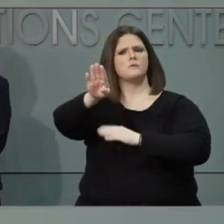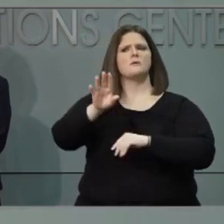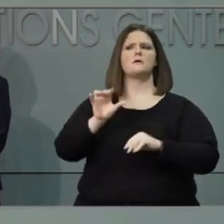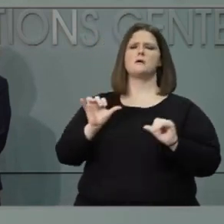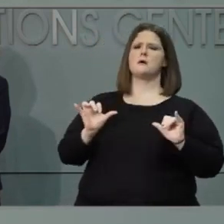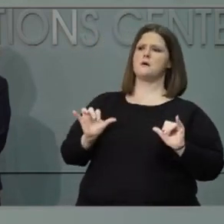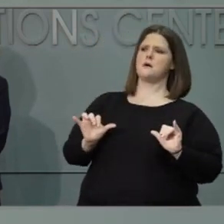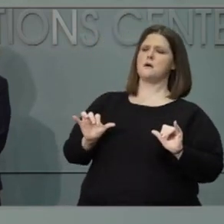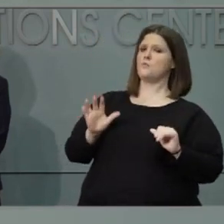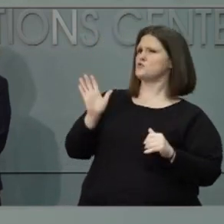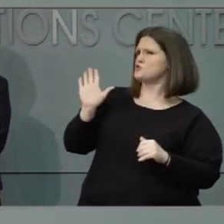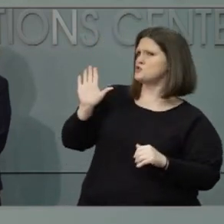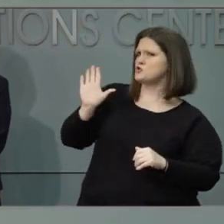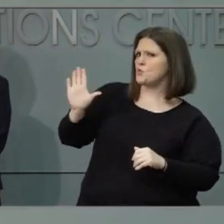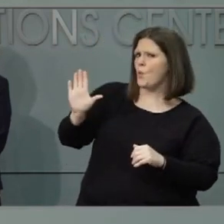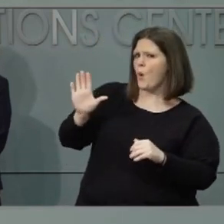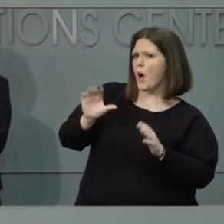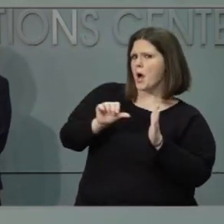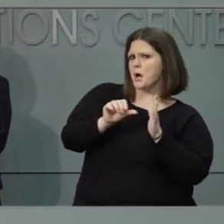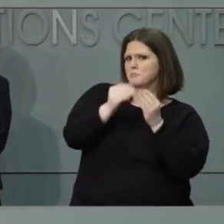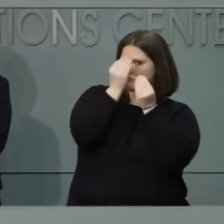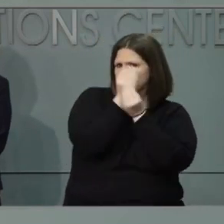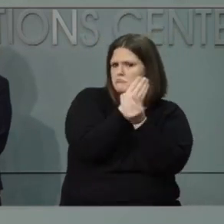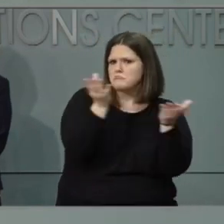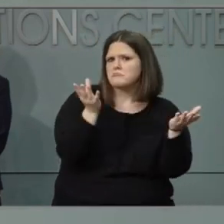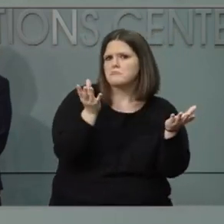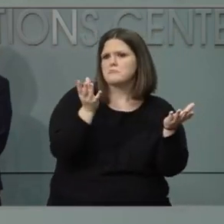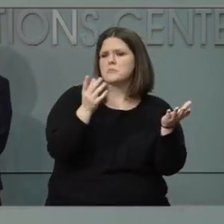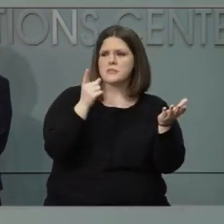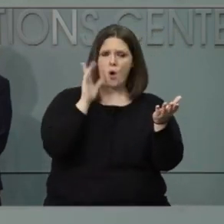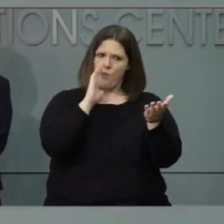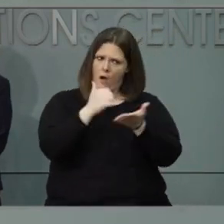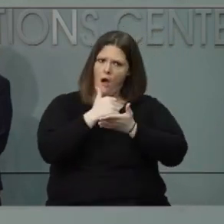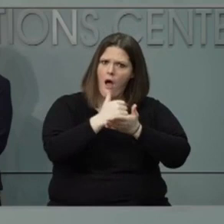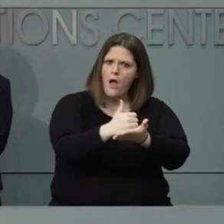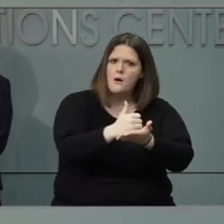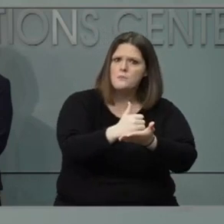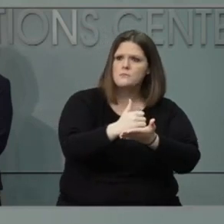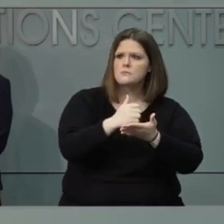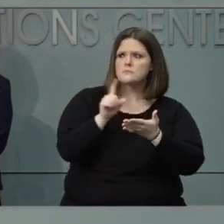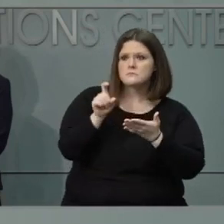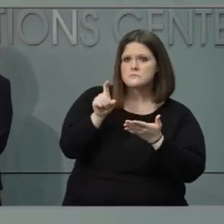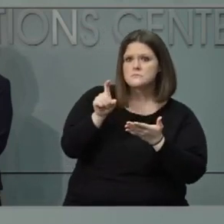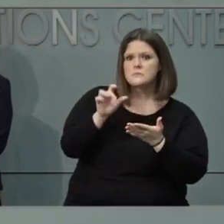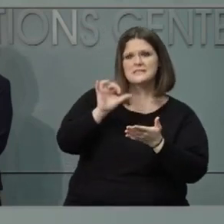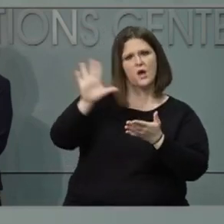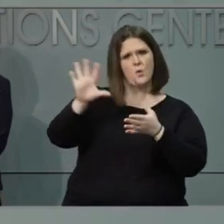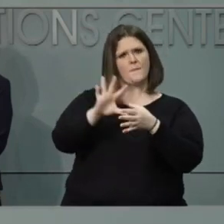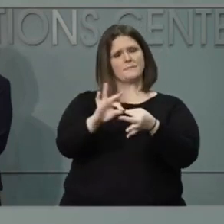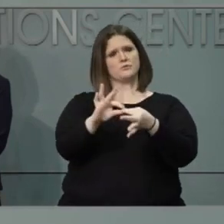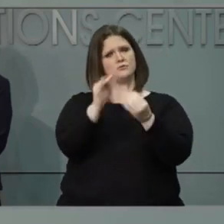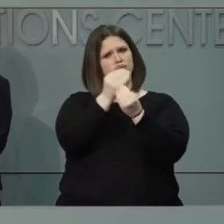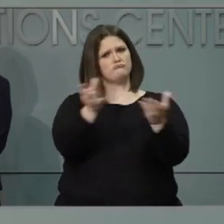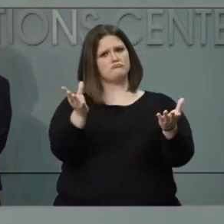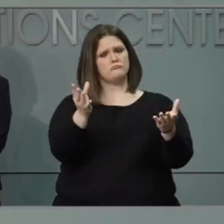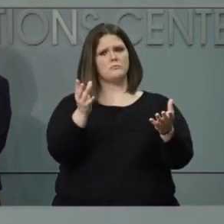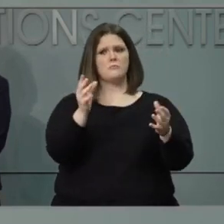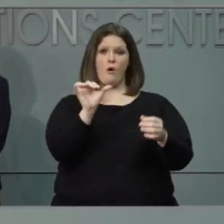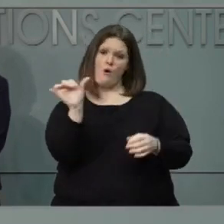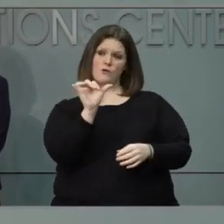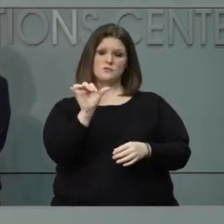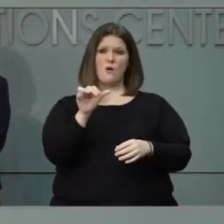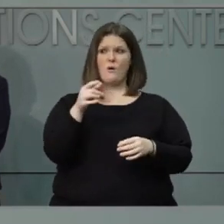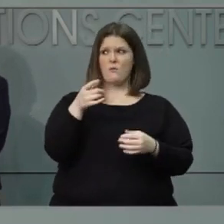relief will be there for them and that they are important in this fight against COVID-19, of course, and helping it? But also this is their